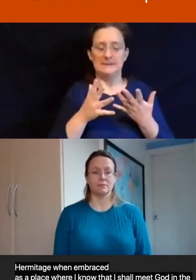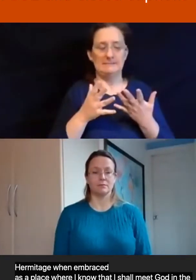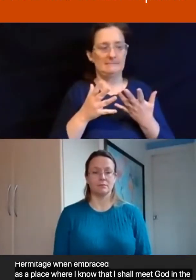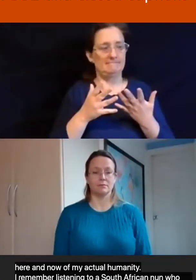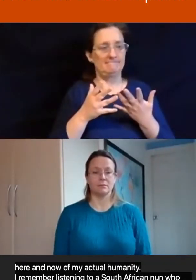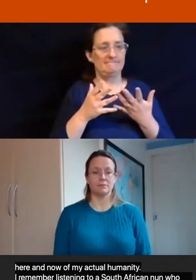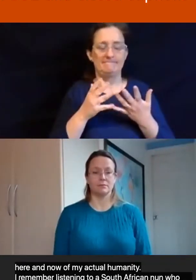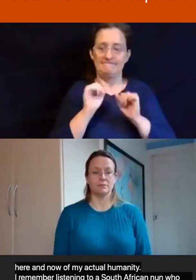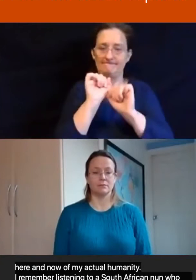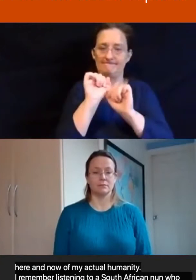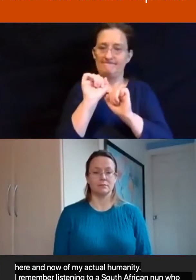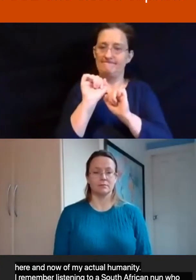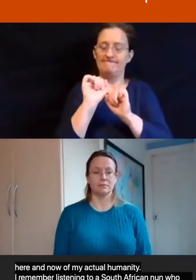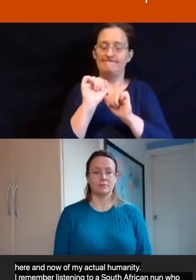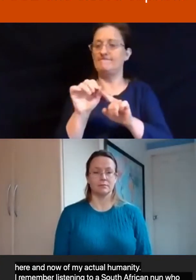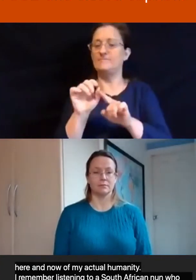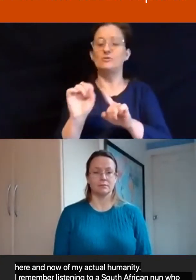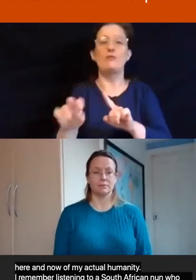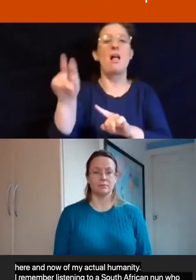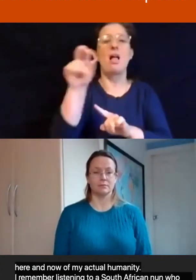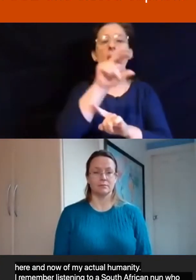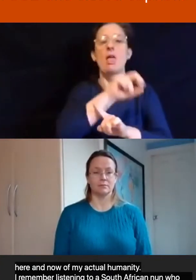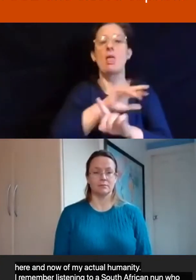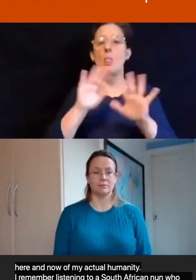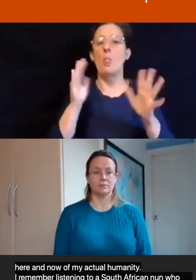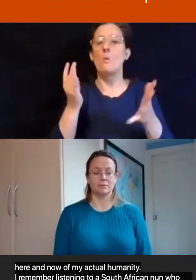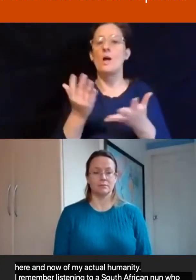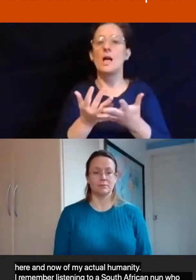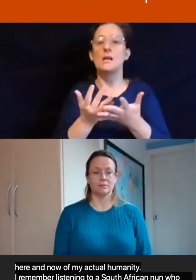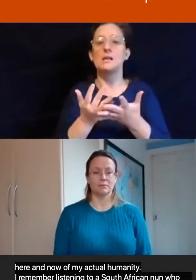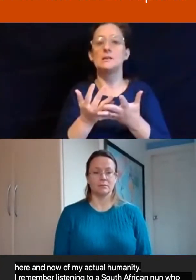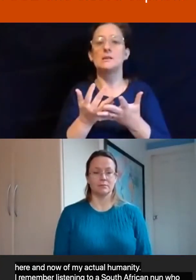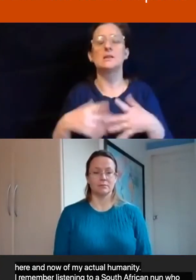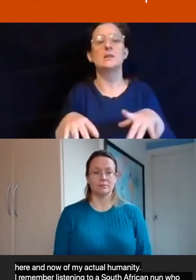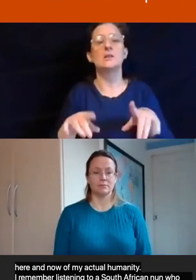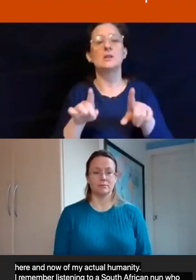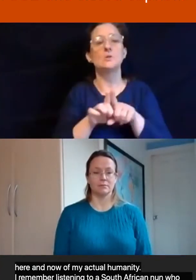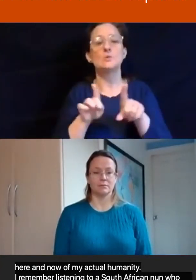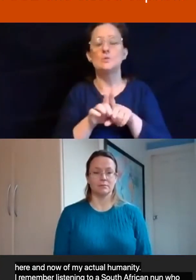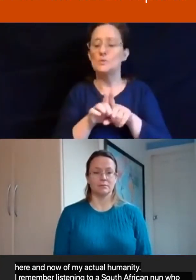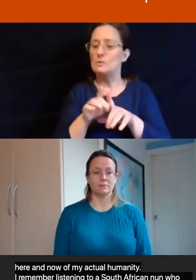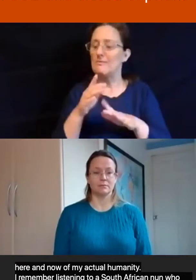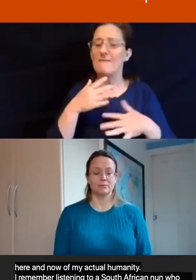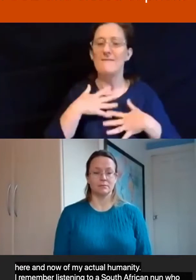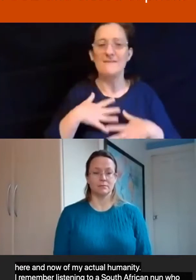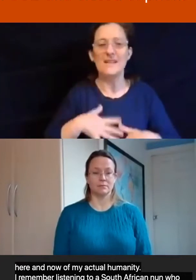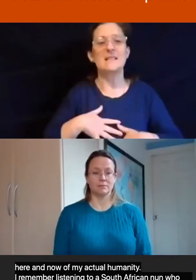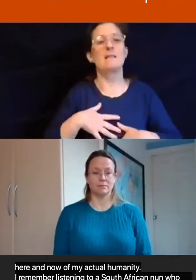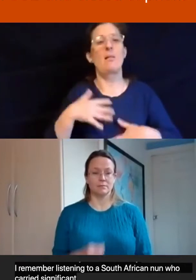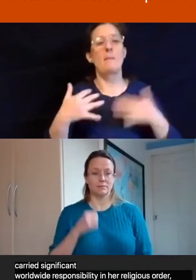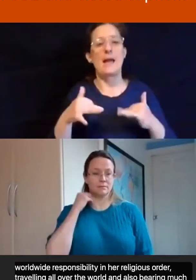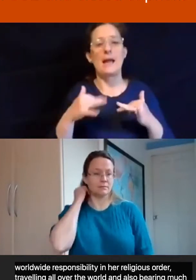religious order, travelling all over the world and also bearing much pain, physical pain and soul pain.